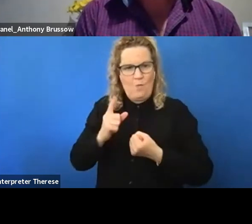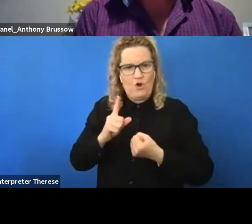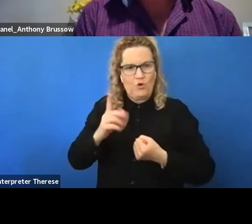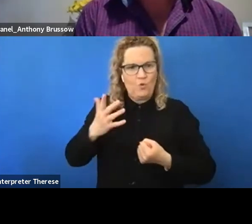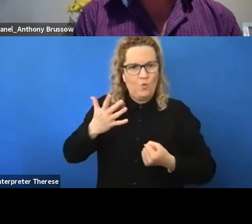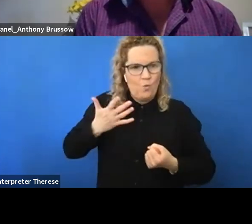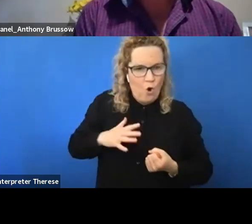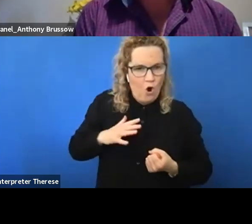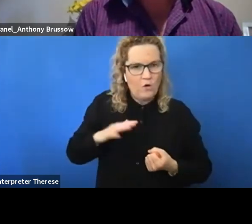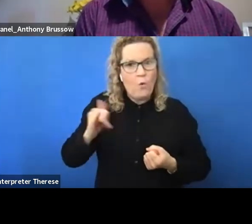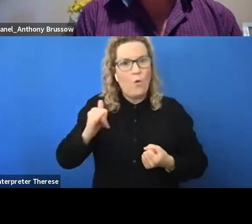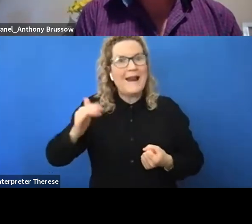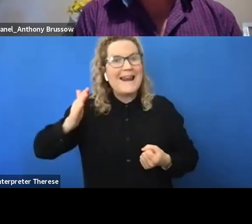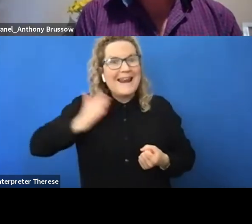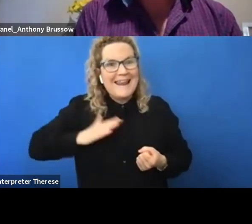get done.